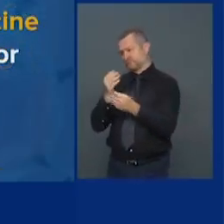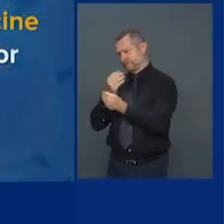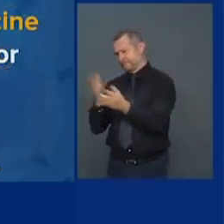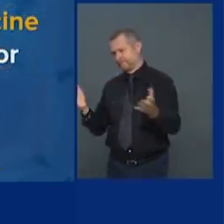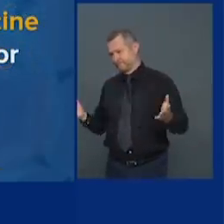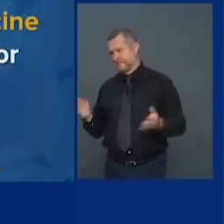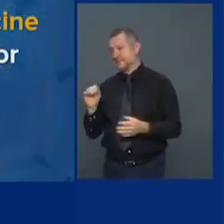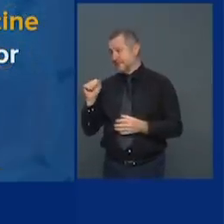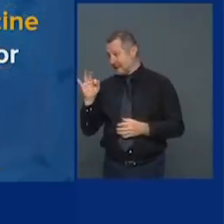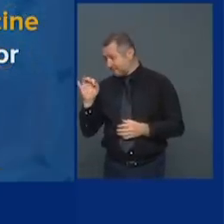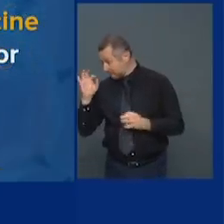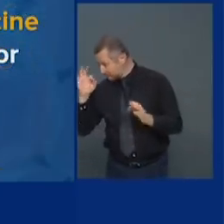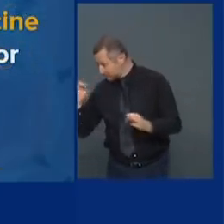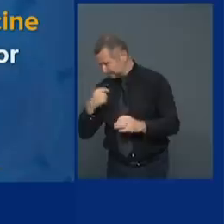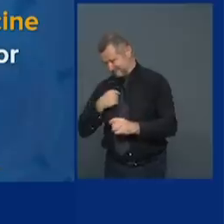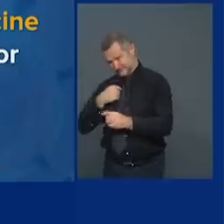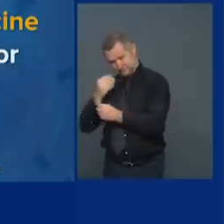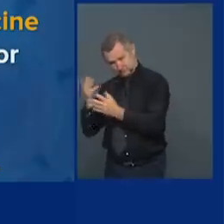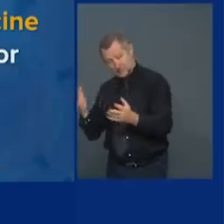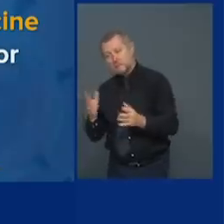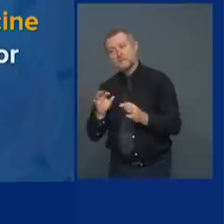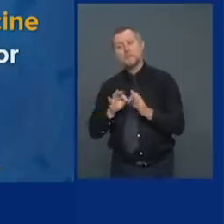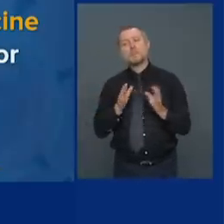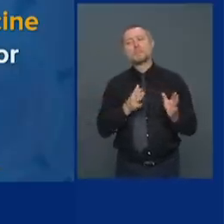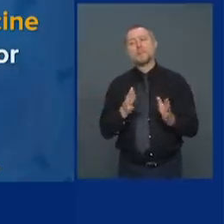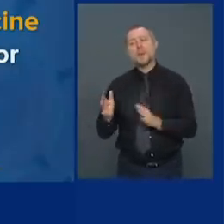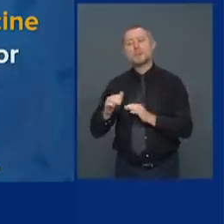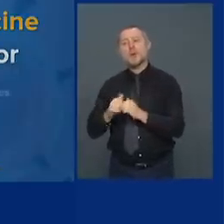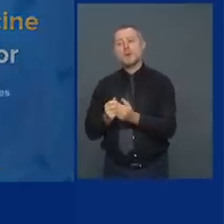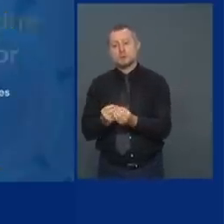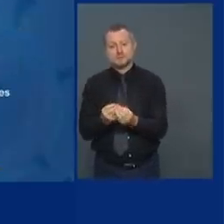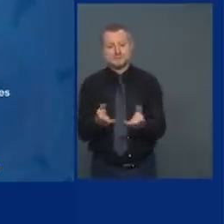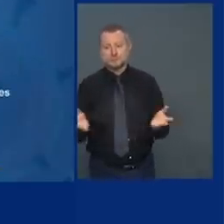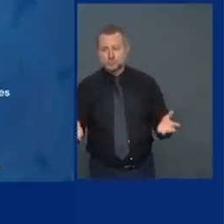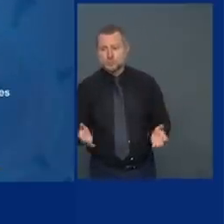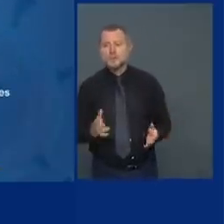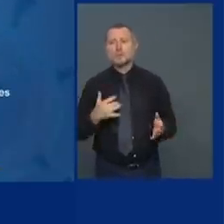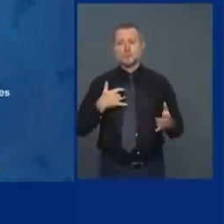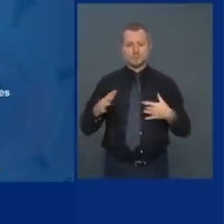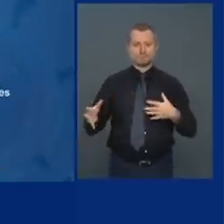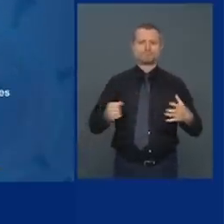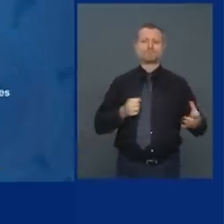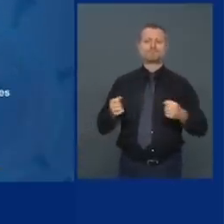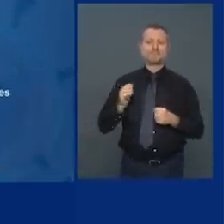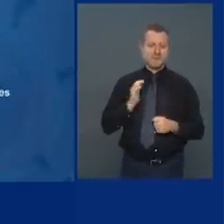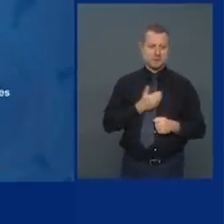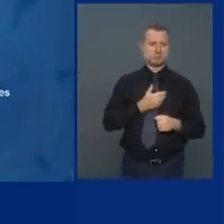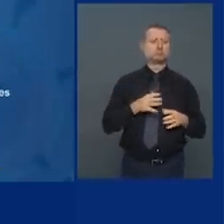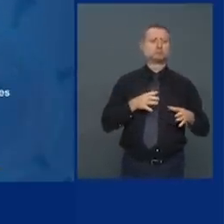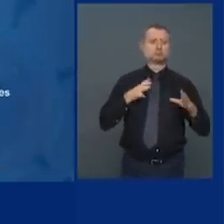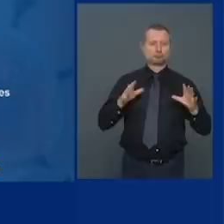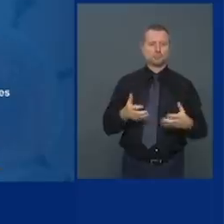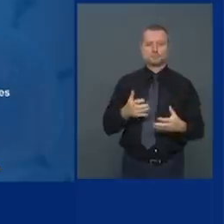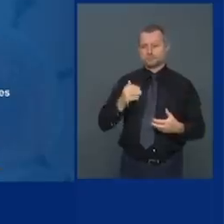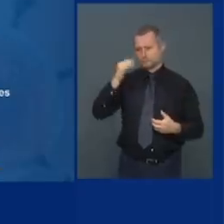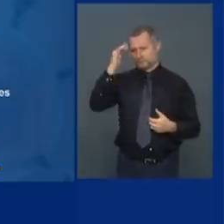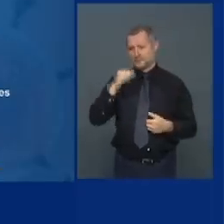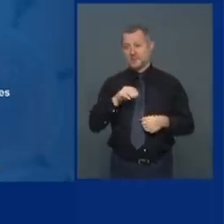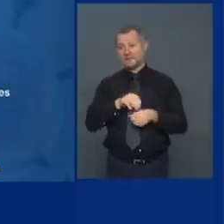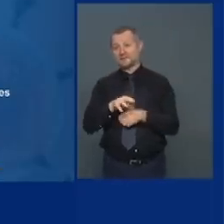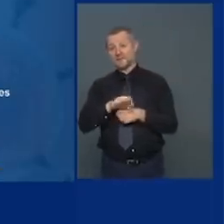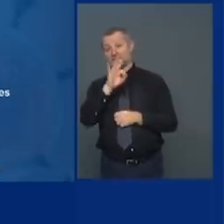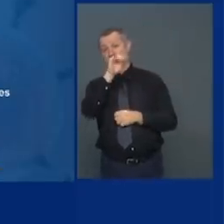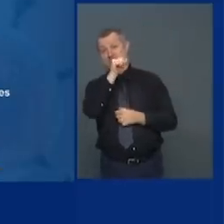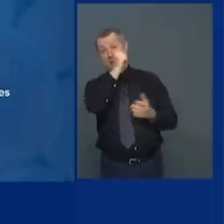distribution plan and we're putting together our own group to determine uh once the FDA says it's safe